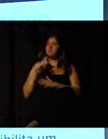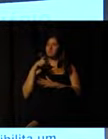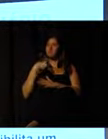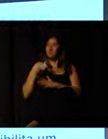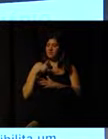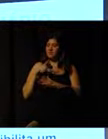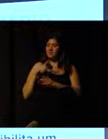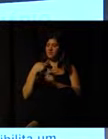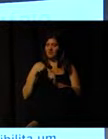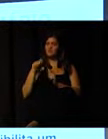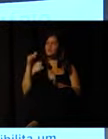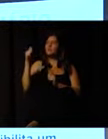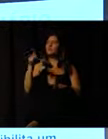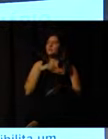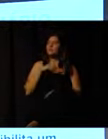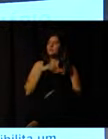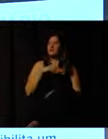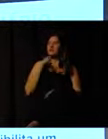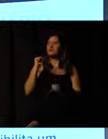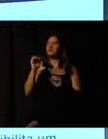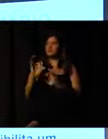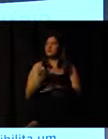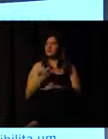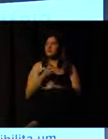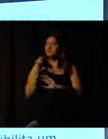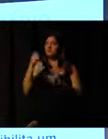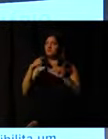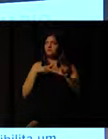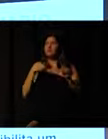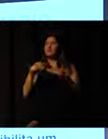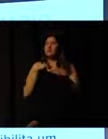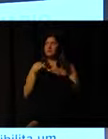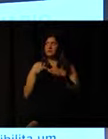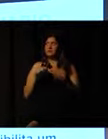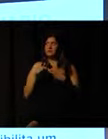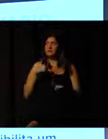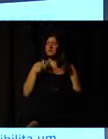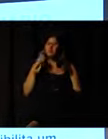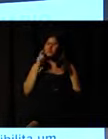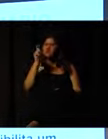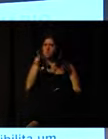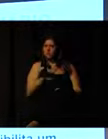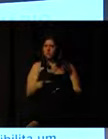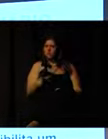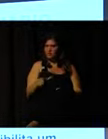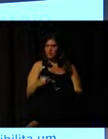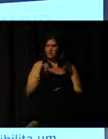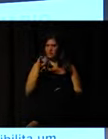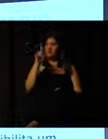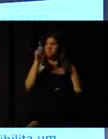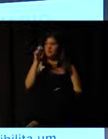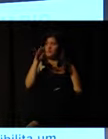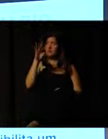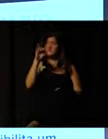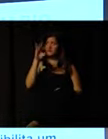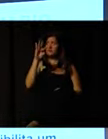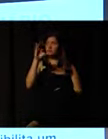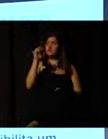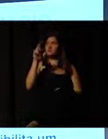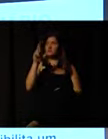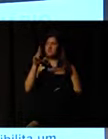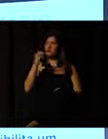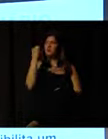collaboration, you have to have identification. You have to identify yourself with the voluntary